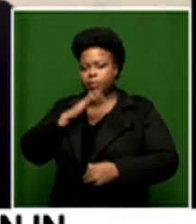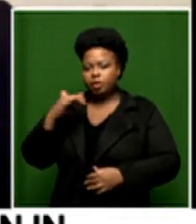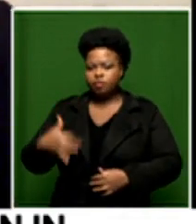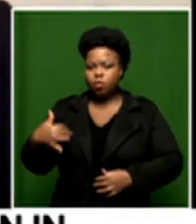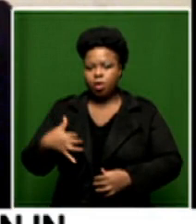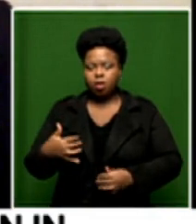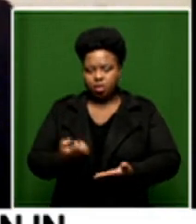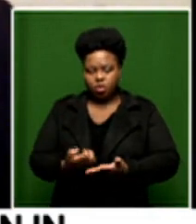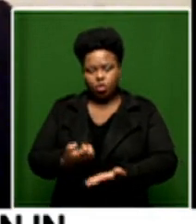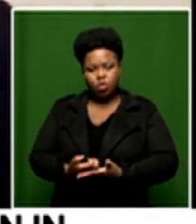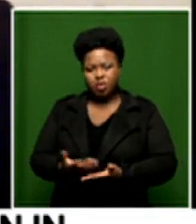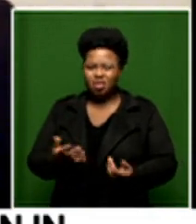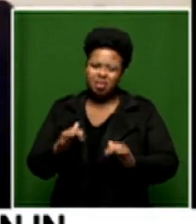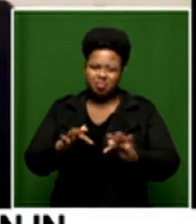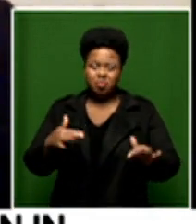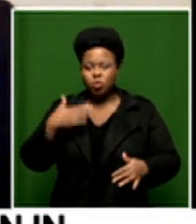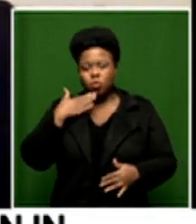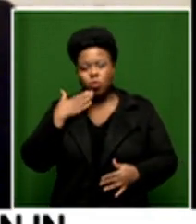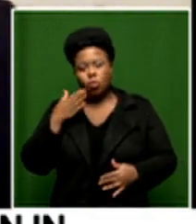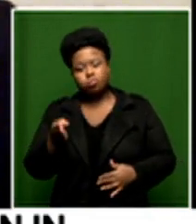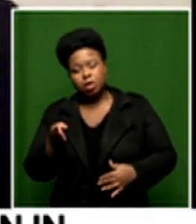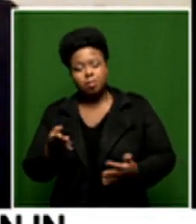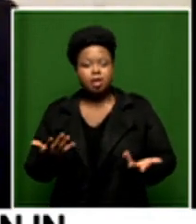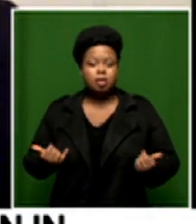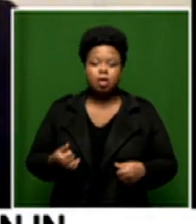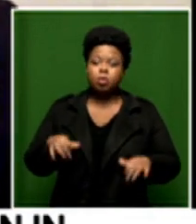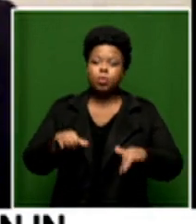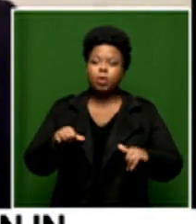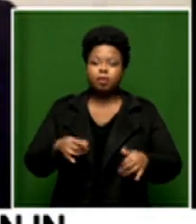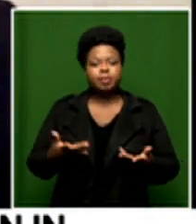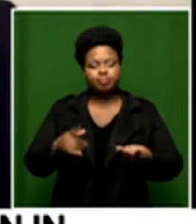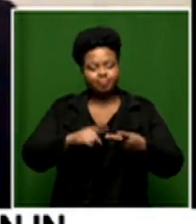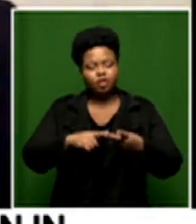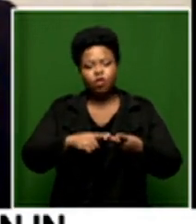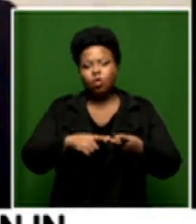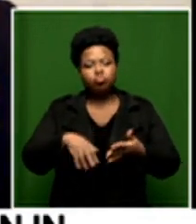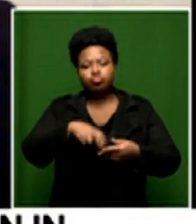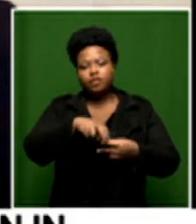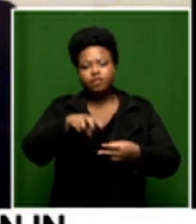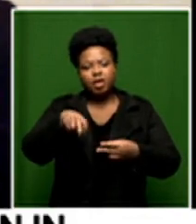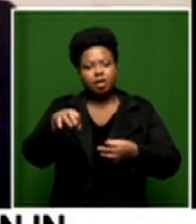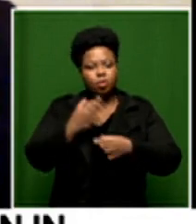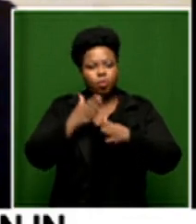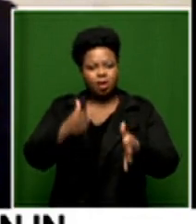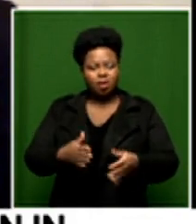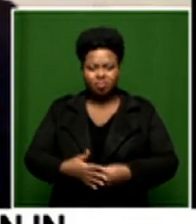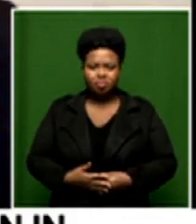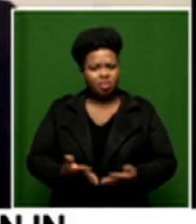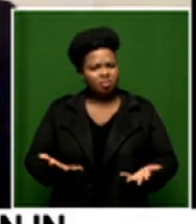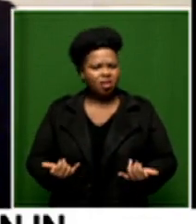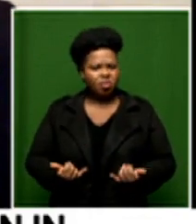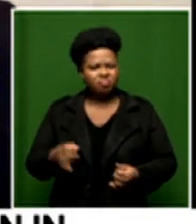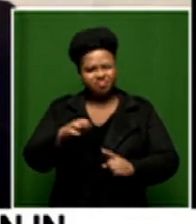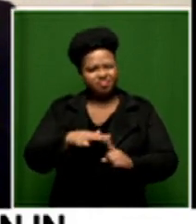economy and people you know standing with signposts the work of freelancers that kind of environment and this is what we are